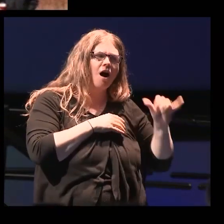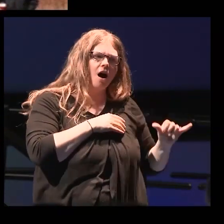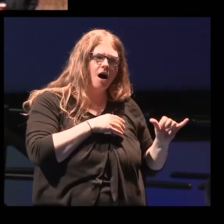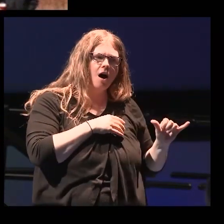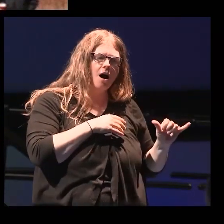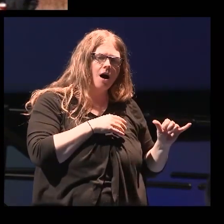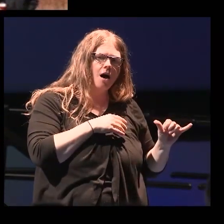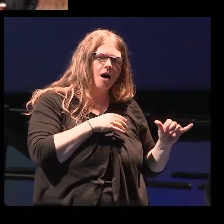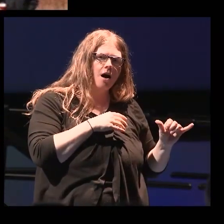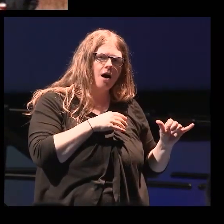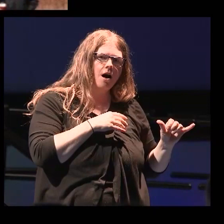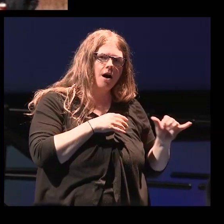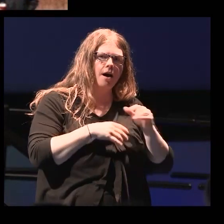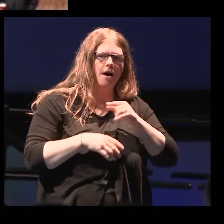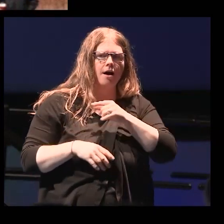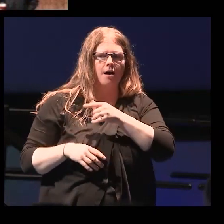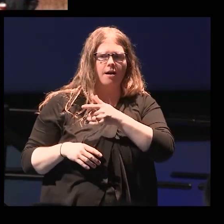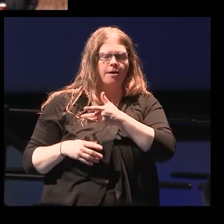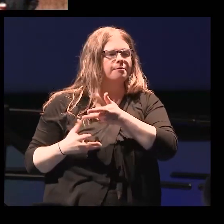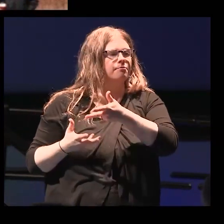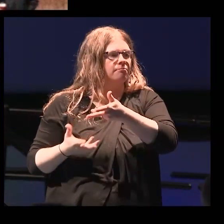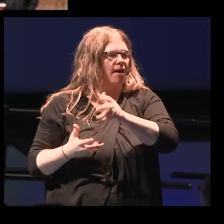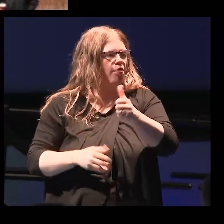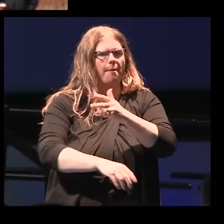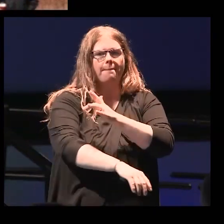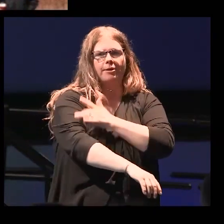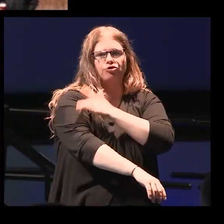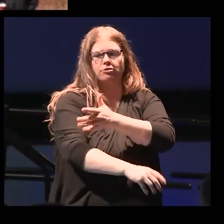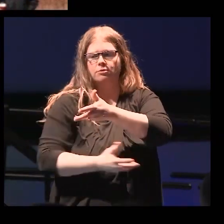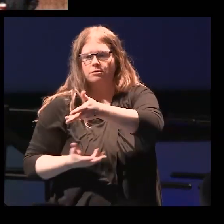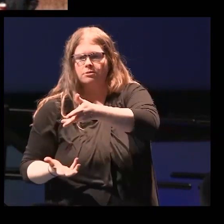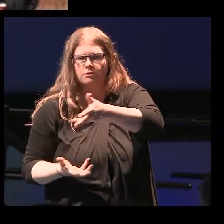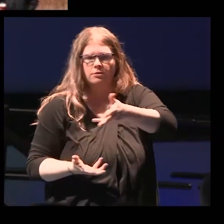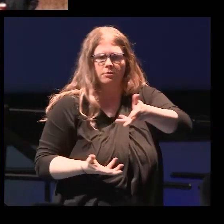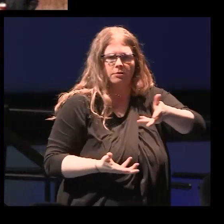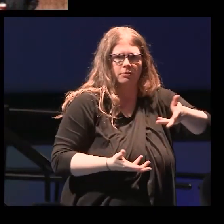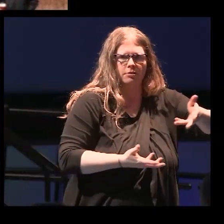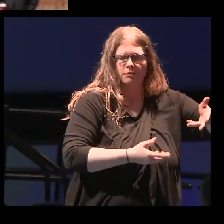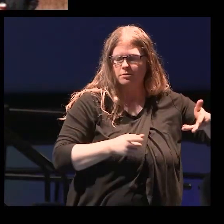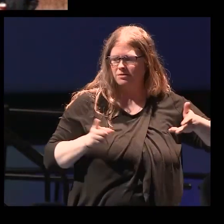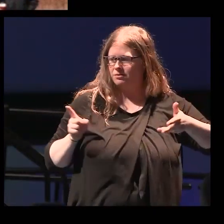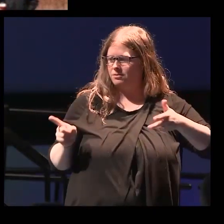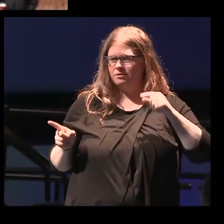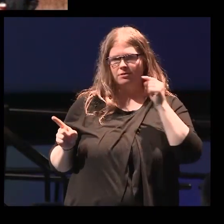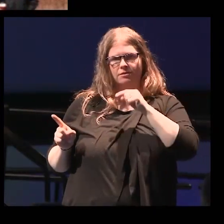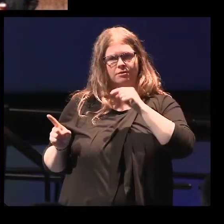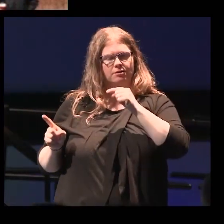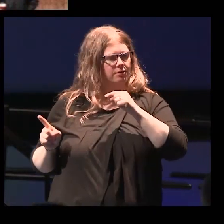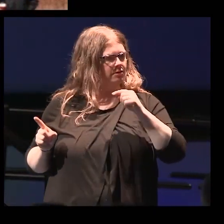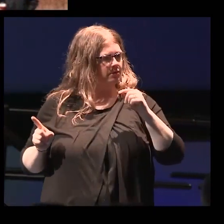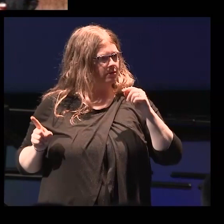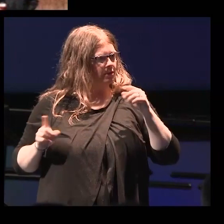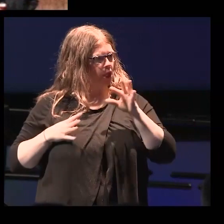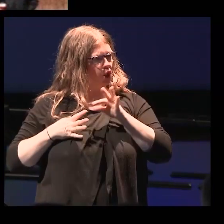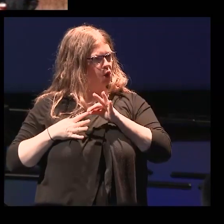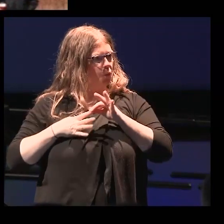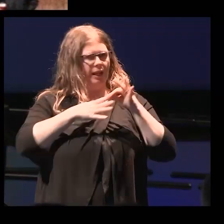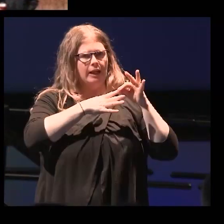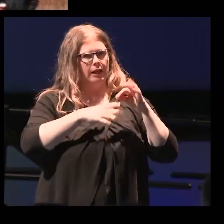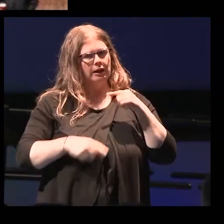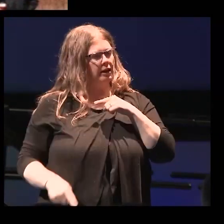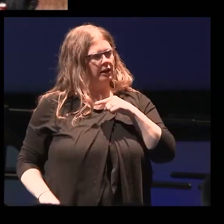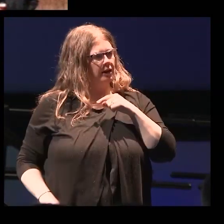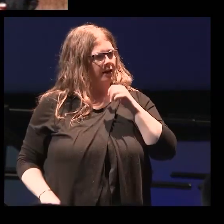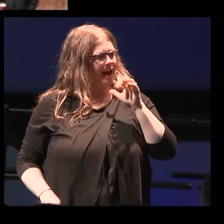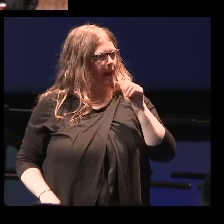based on my interactions with the other patients, was absolutely nothing unique about Amber's multiple, what we call adverse childhood experiences